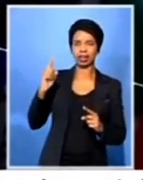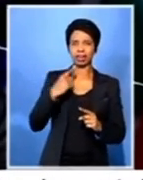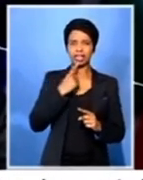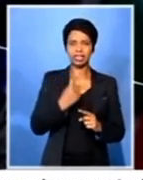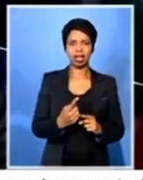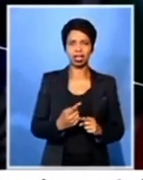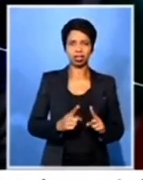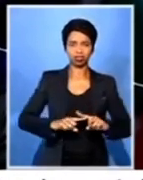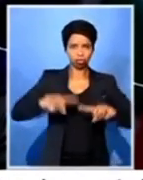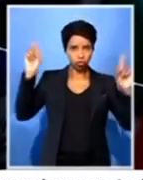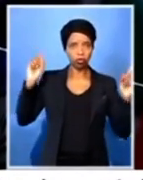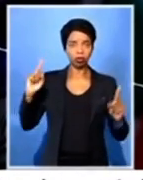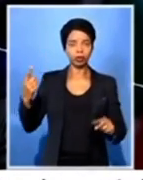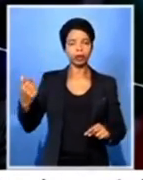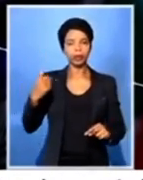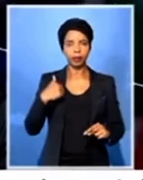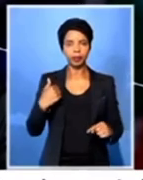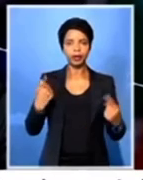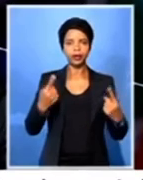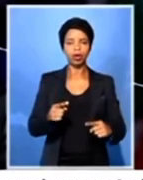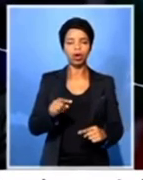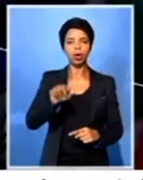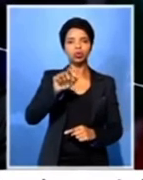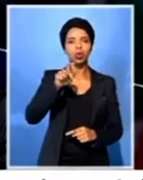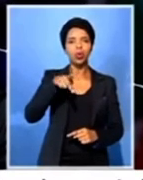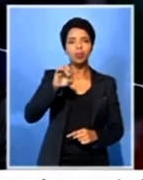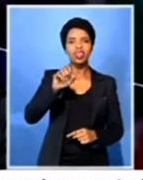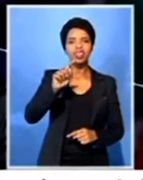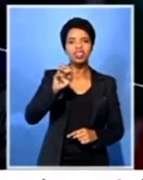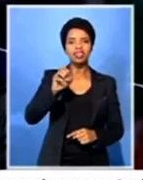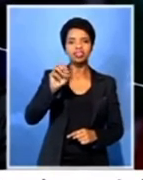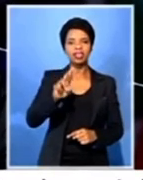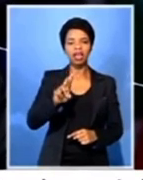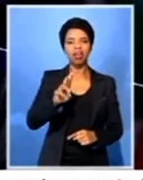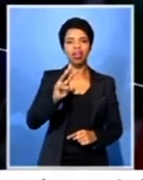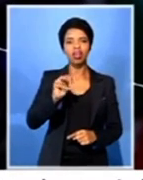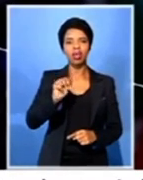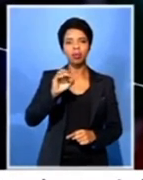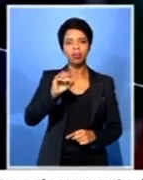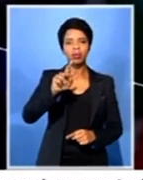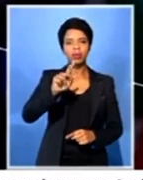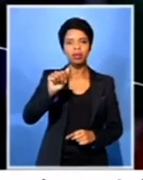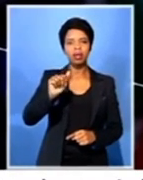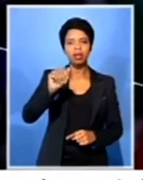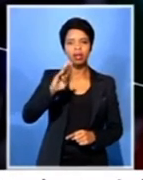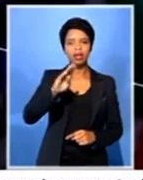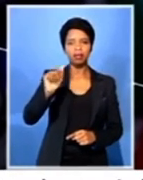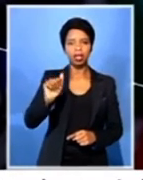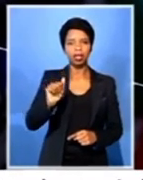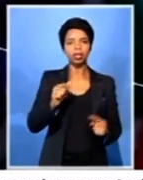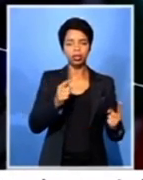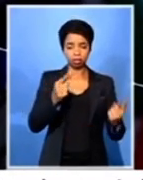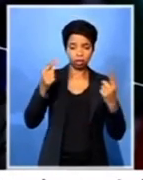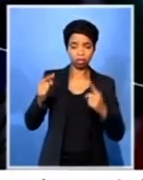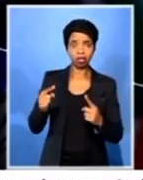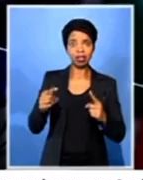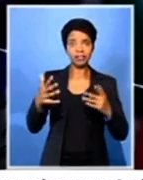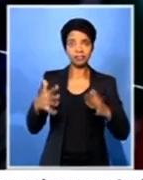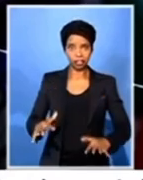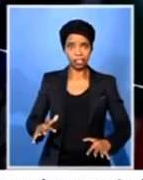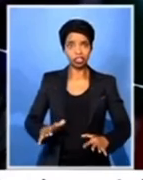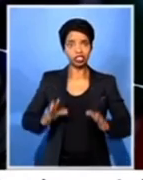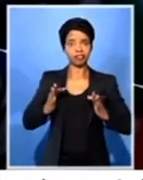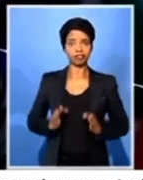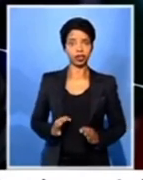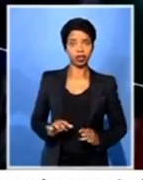pay tribute to the late Peter Mukaba at his funeral despite the fact that you moulded his politics in the